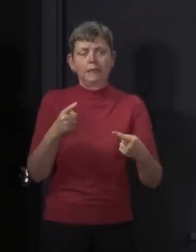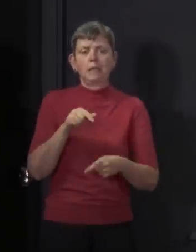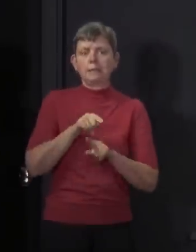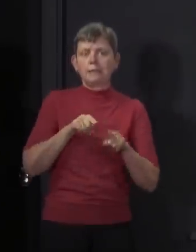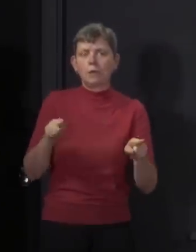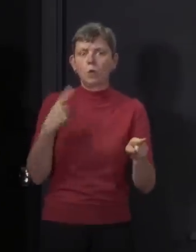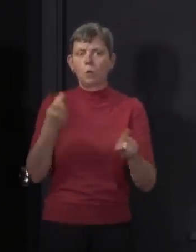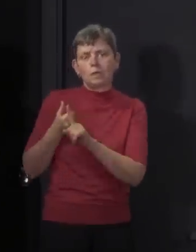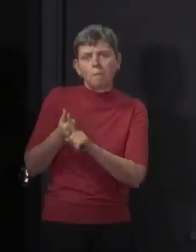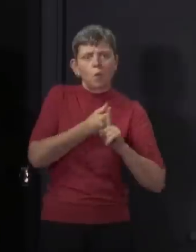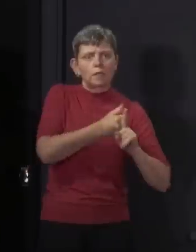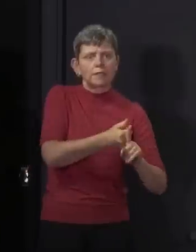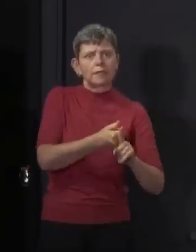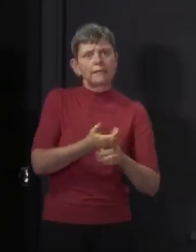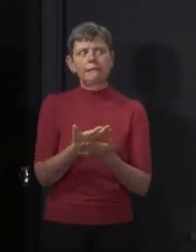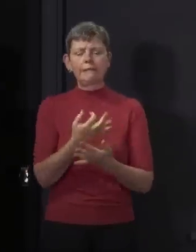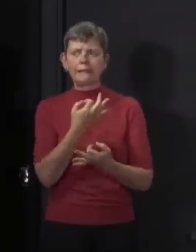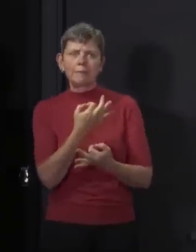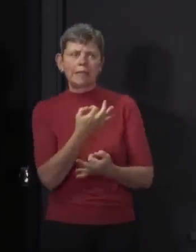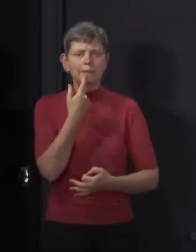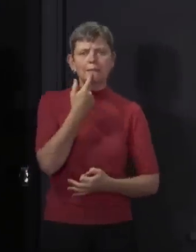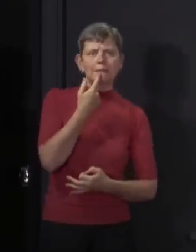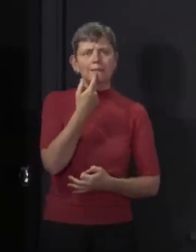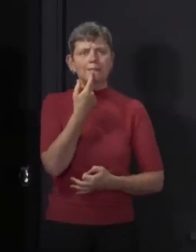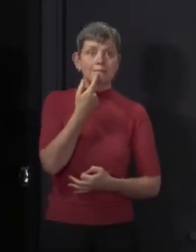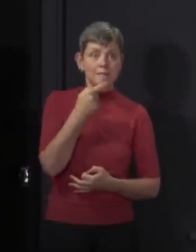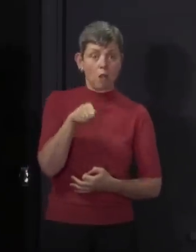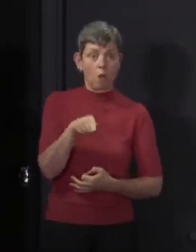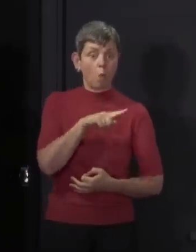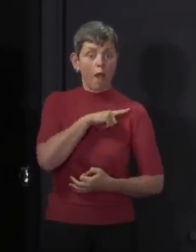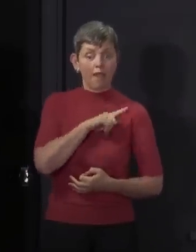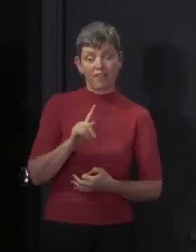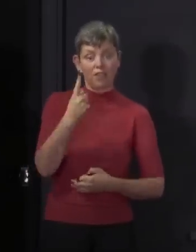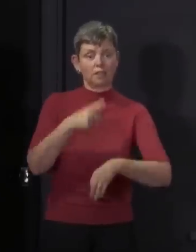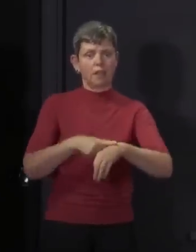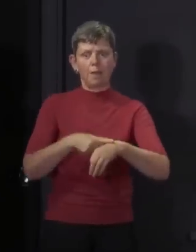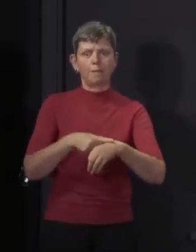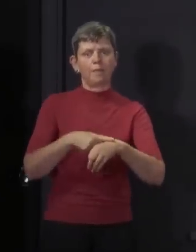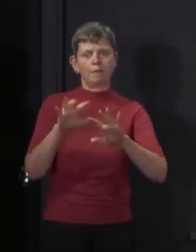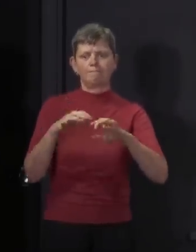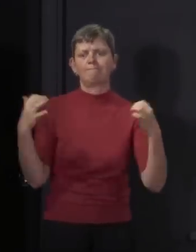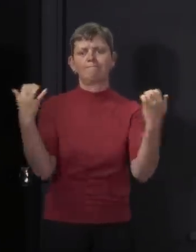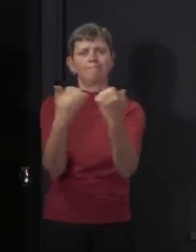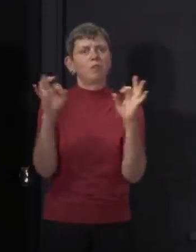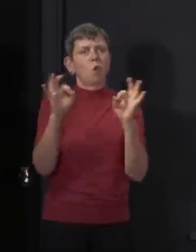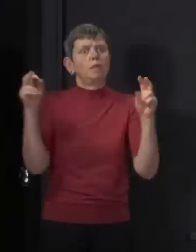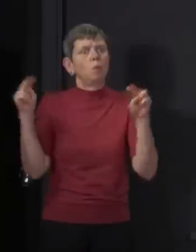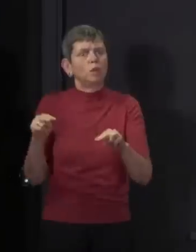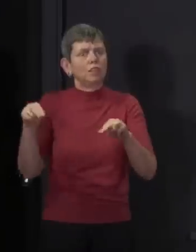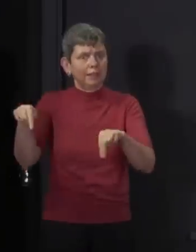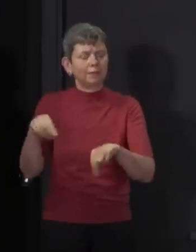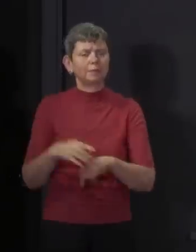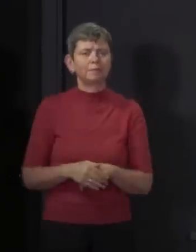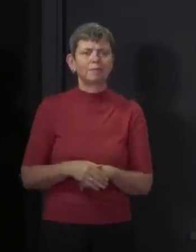Tomorrow, of course, is the first of these Glasgow derbies to be played without fans in the stadium. Of course, it's also taking